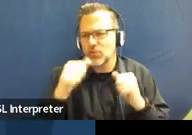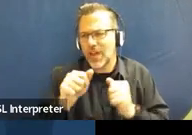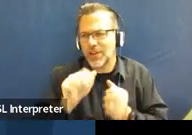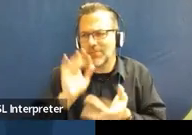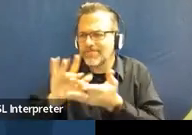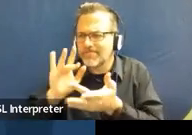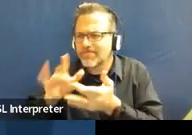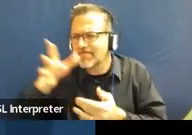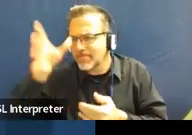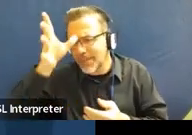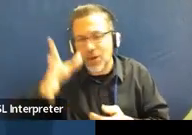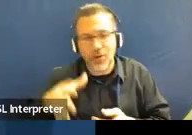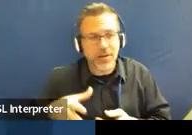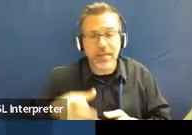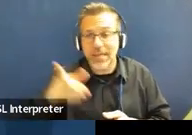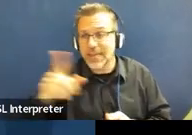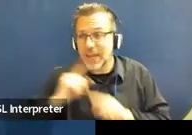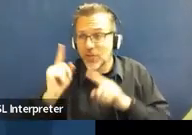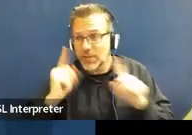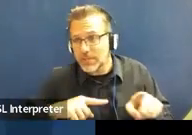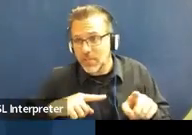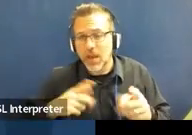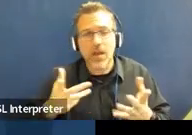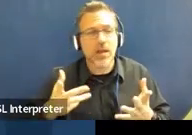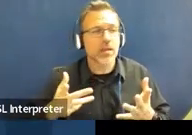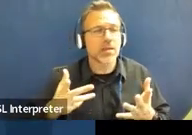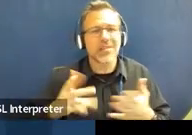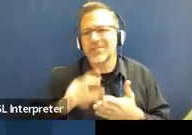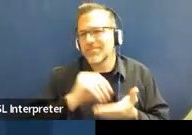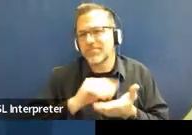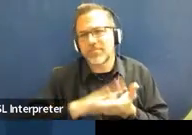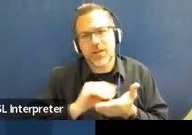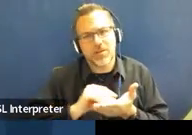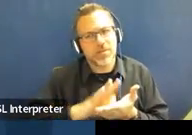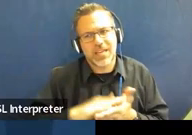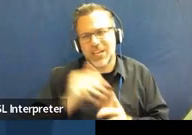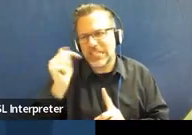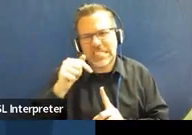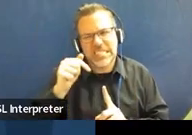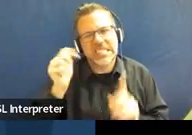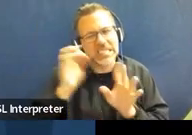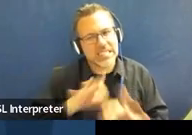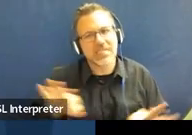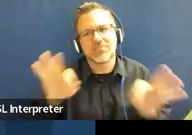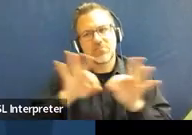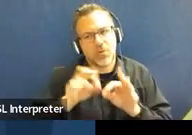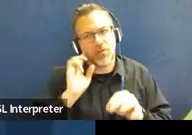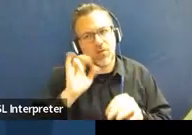whether or not they responded, you know, just documentation is going to be everything for this.